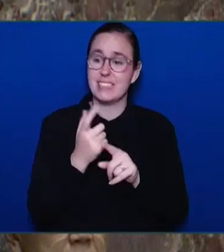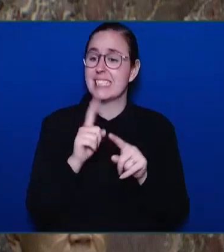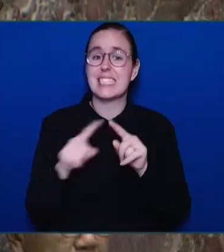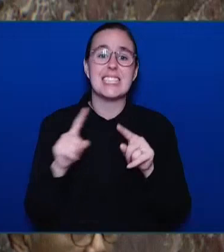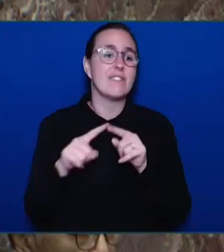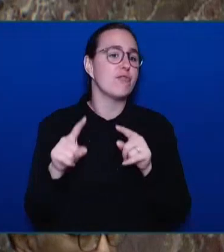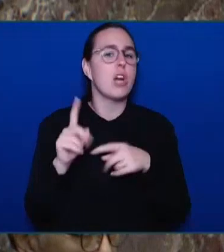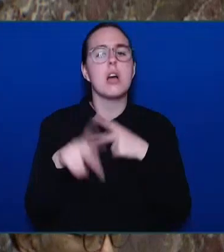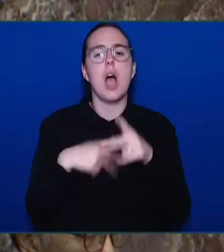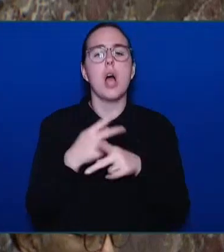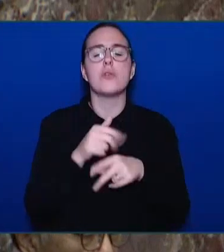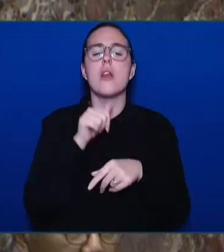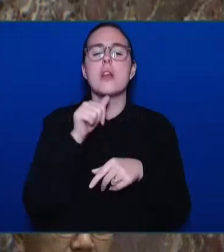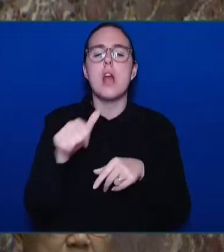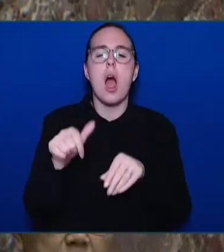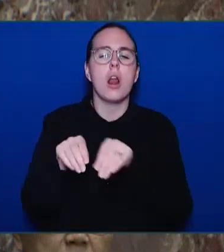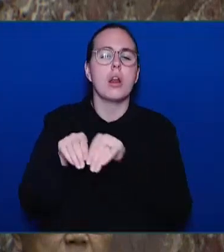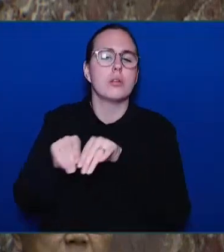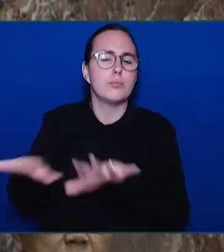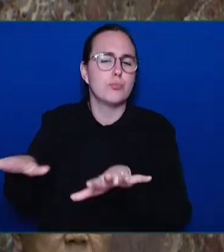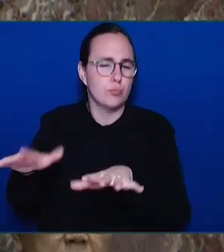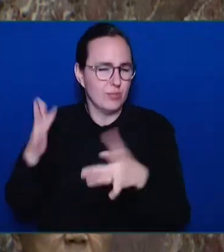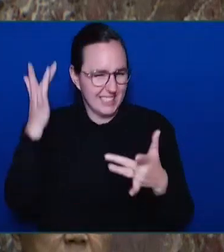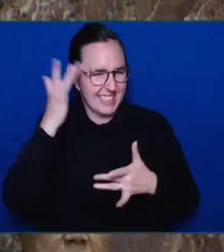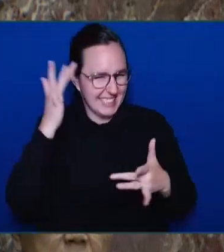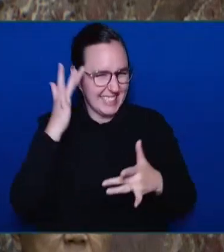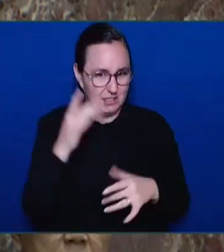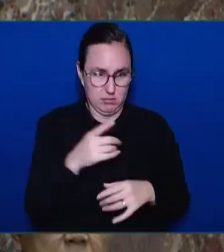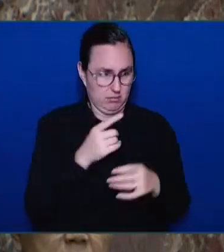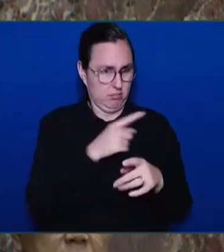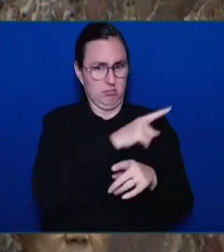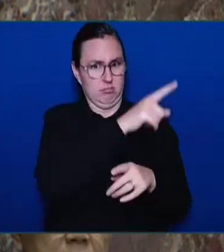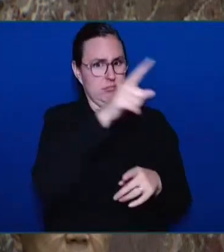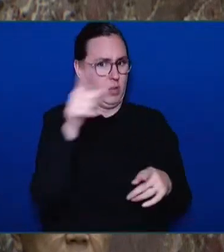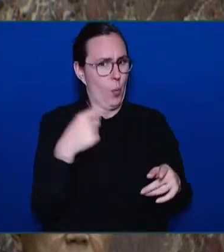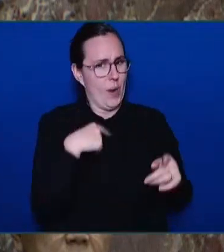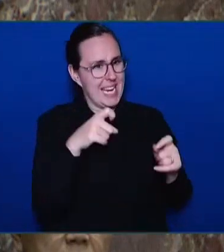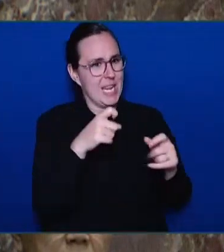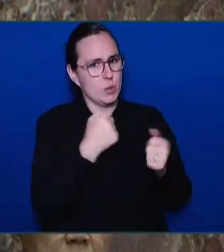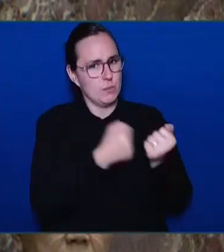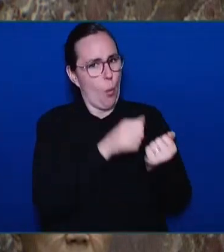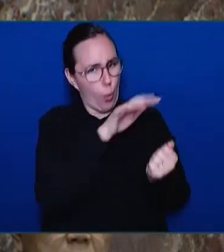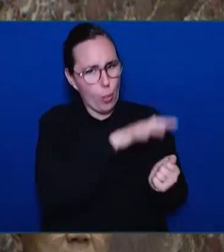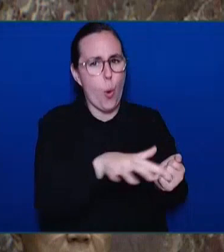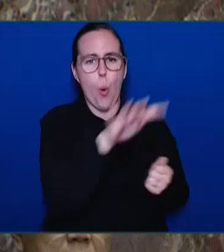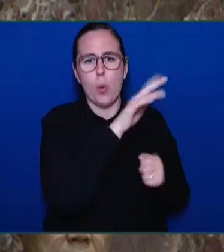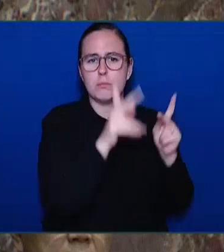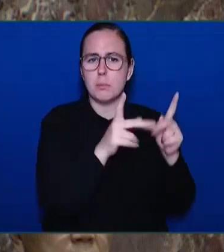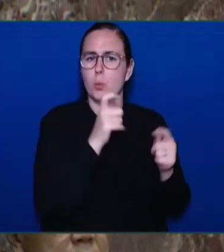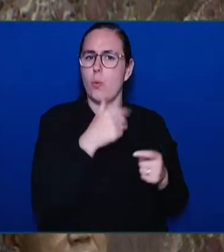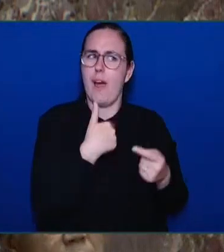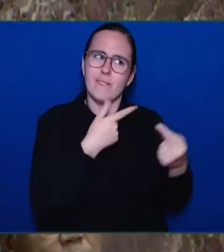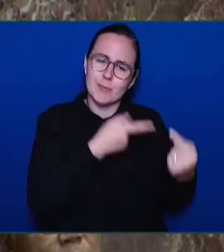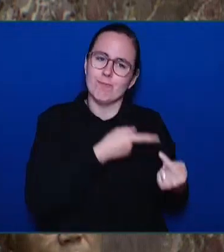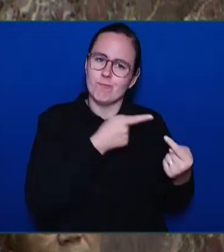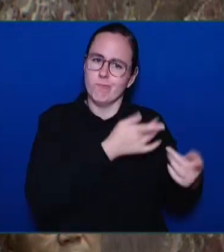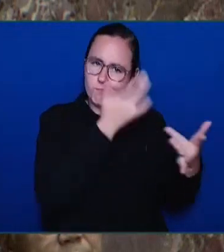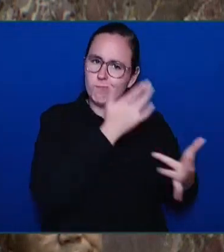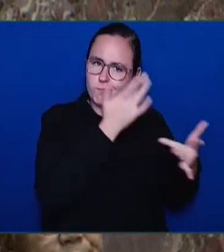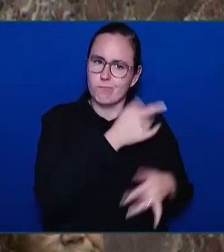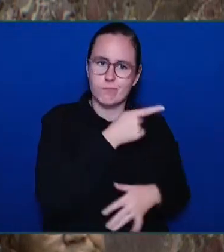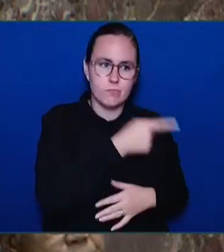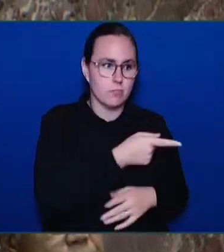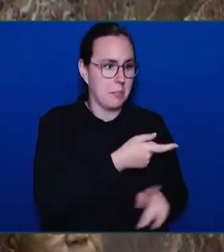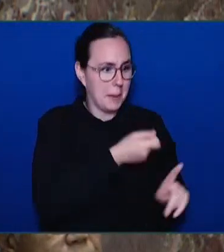people with non-communicable diseases, such as kidney disease. Prevention, early detection, adaptive management strategies are key.